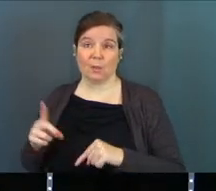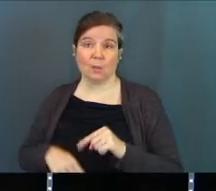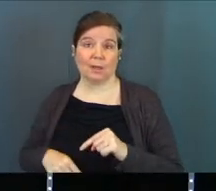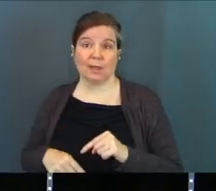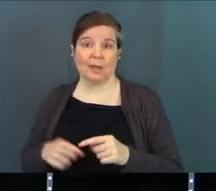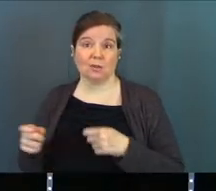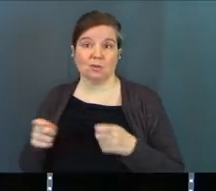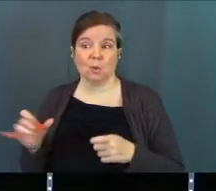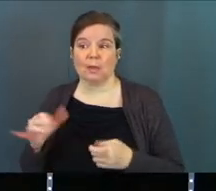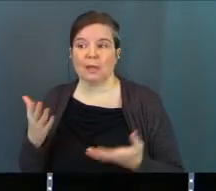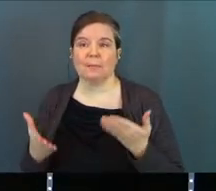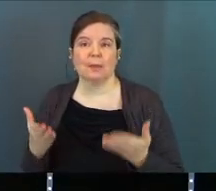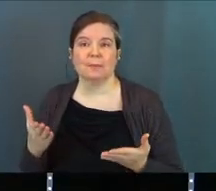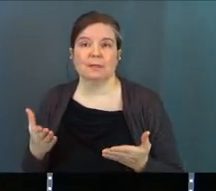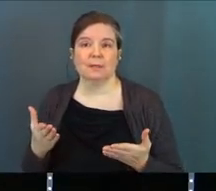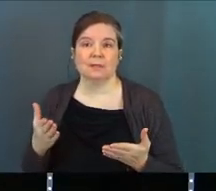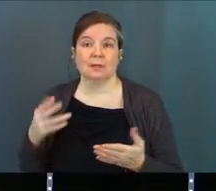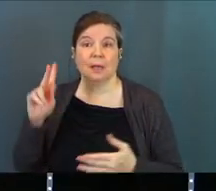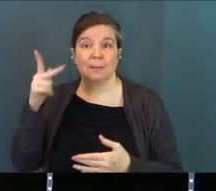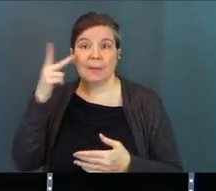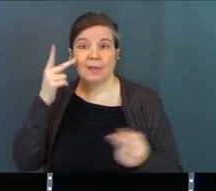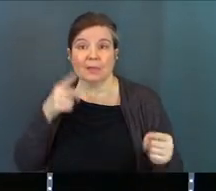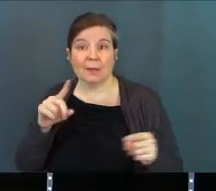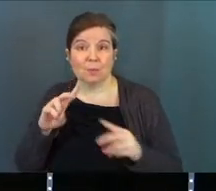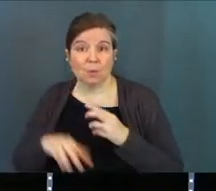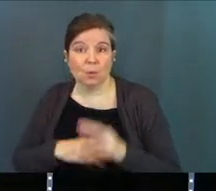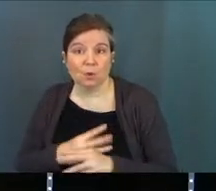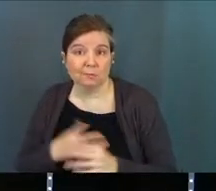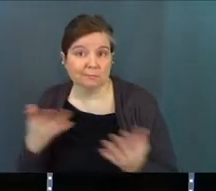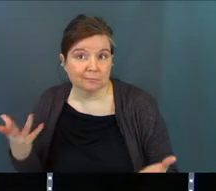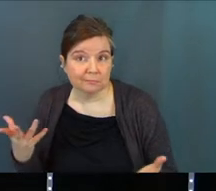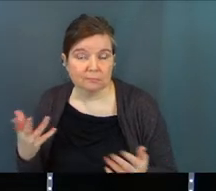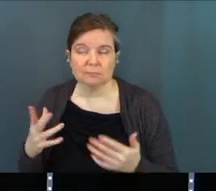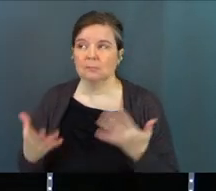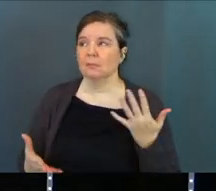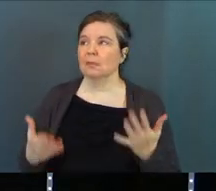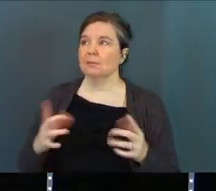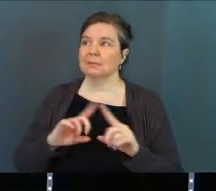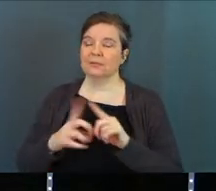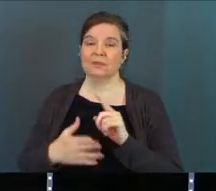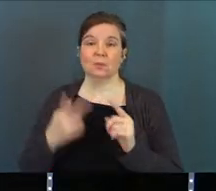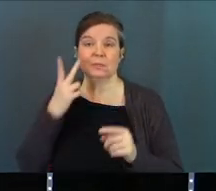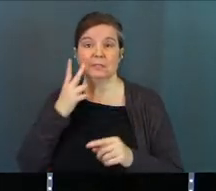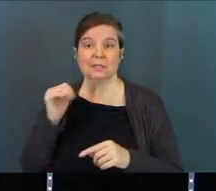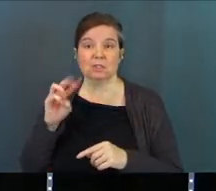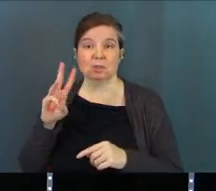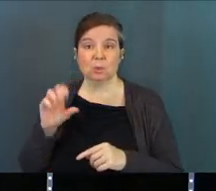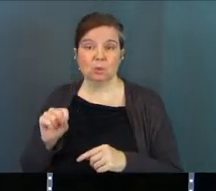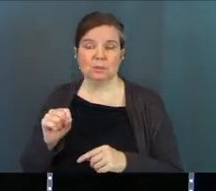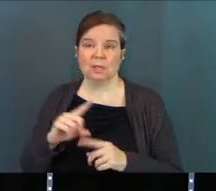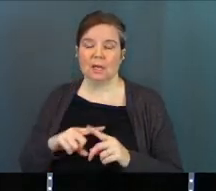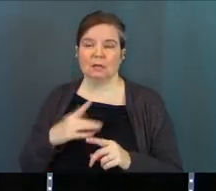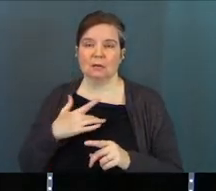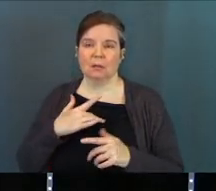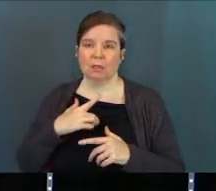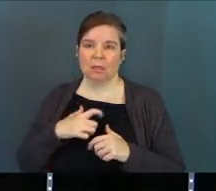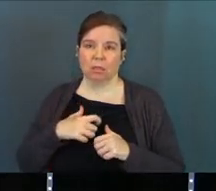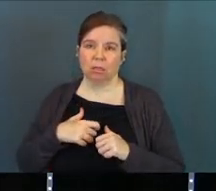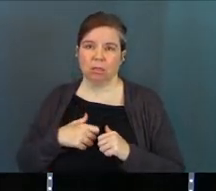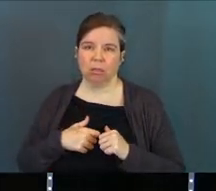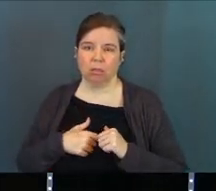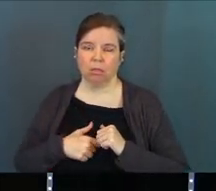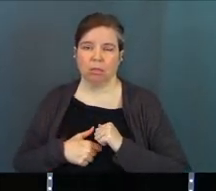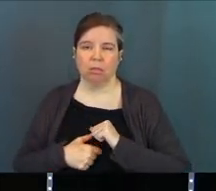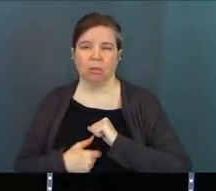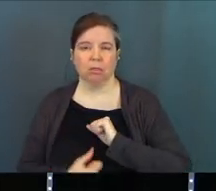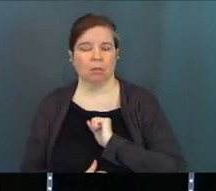can't necessarily control. Maybe it's the politics that are happening in the world, okay? Maybe it's all this stuff that we see on the news, and it's just bringing so much frustration and